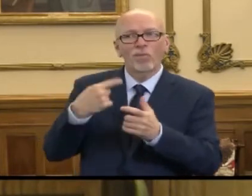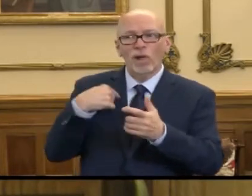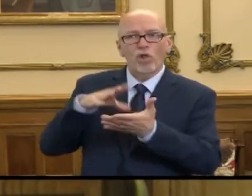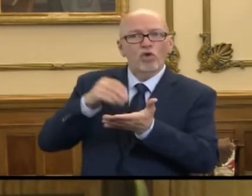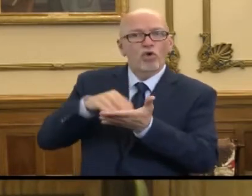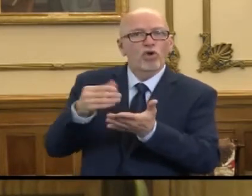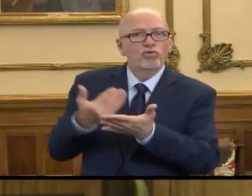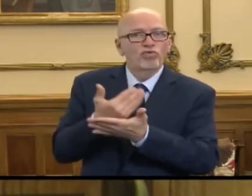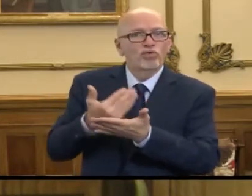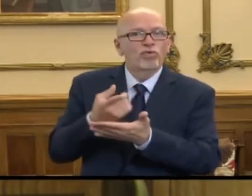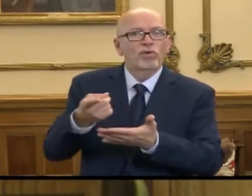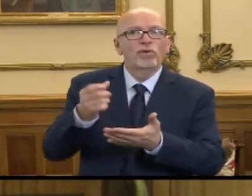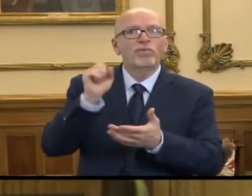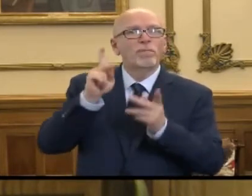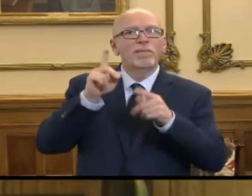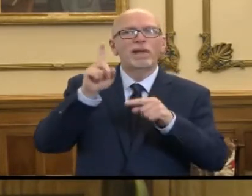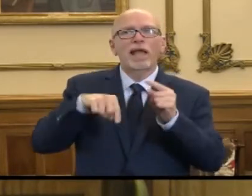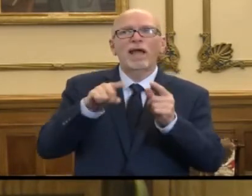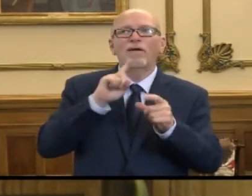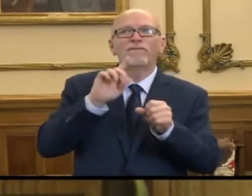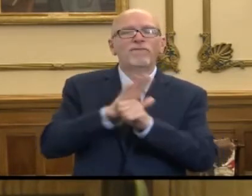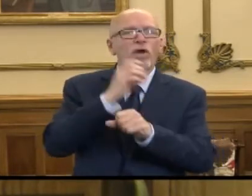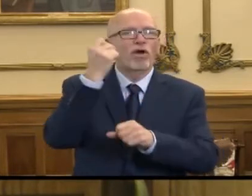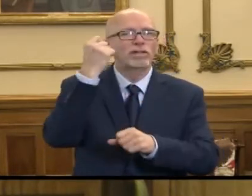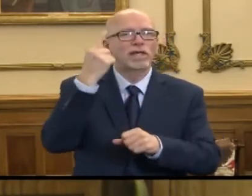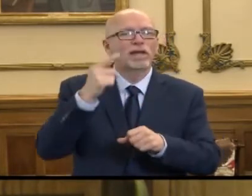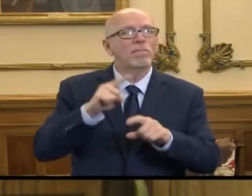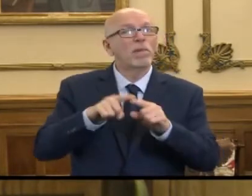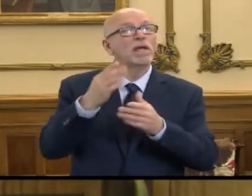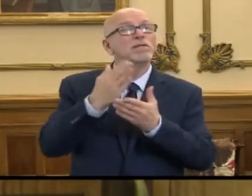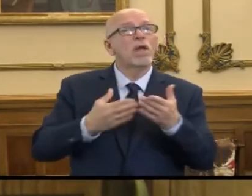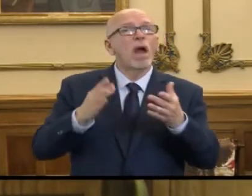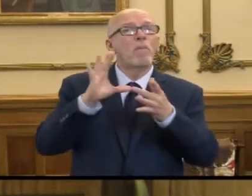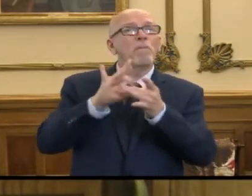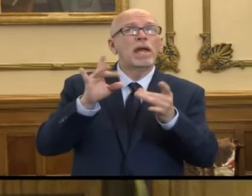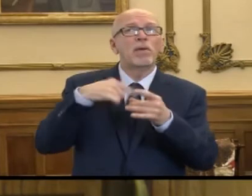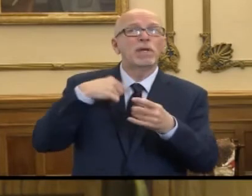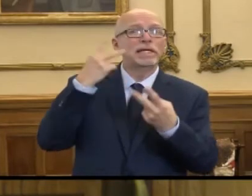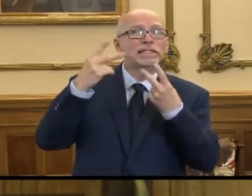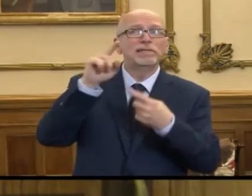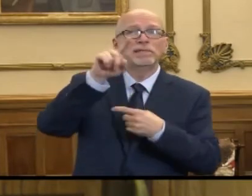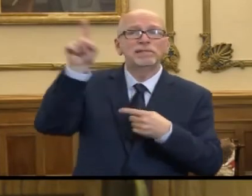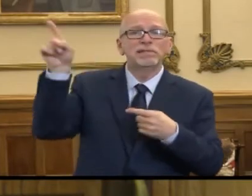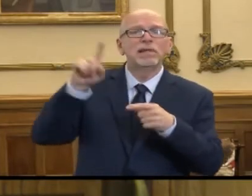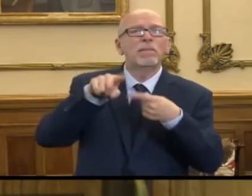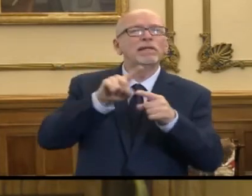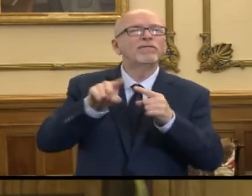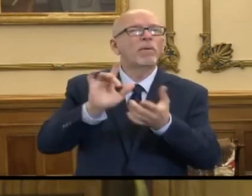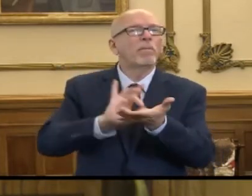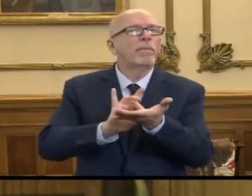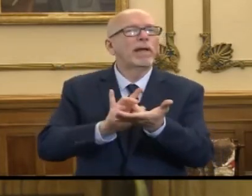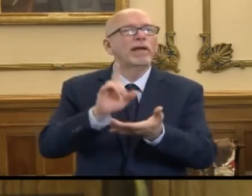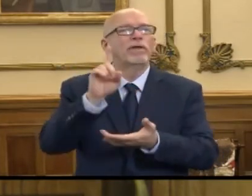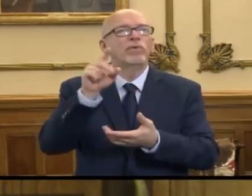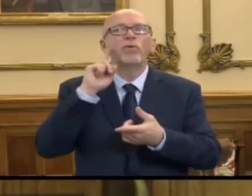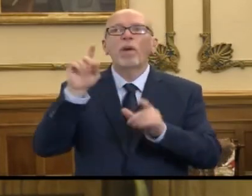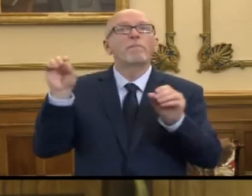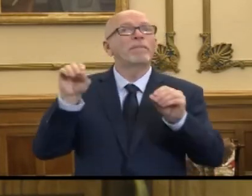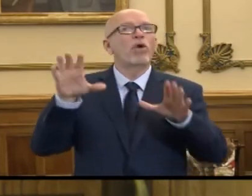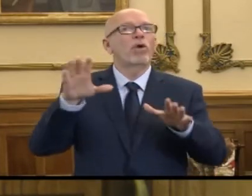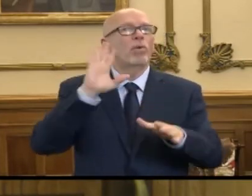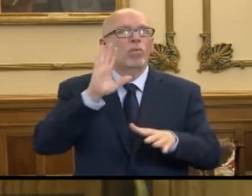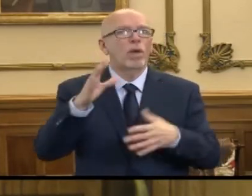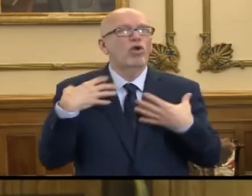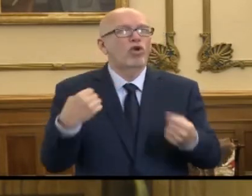get a handle on this and understand it. But there has been messaging out there about different drugs that are the miracle cure or